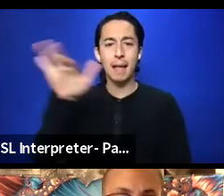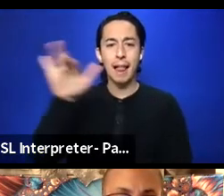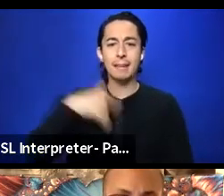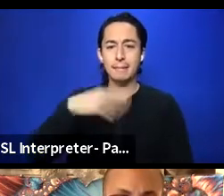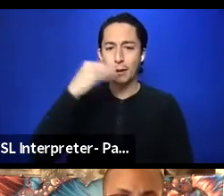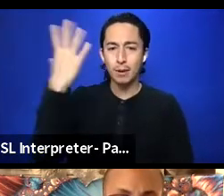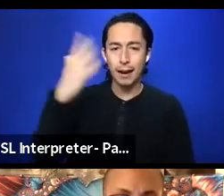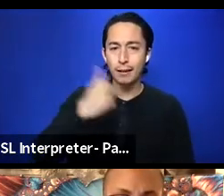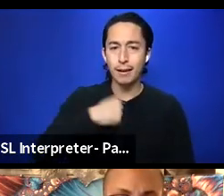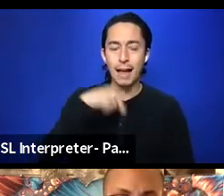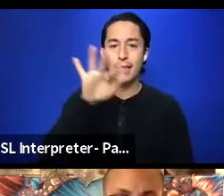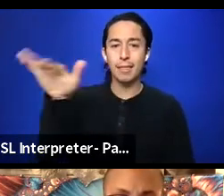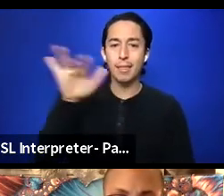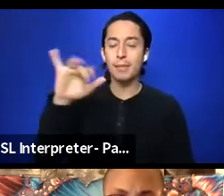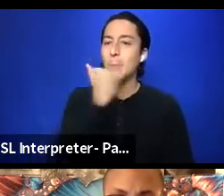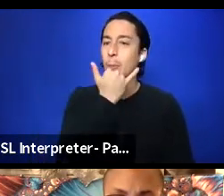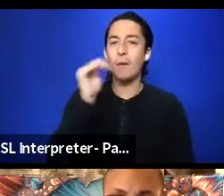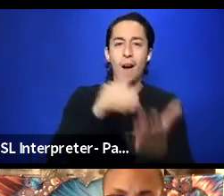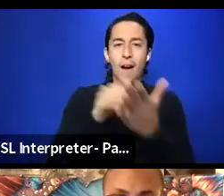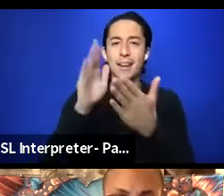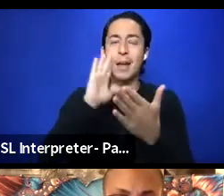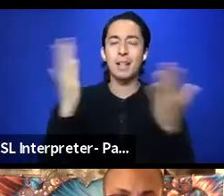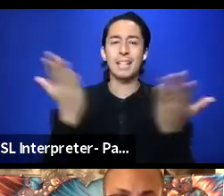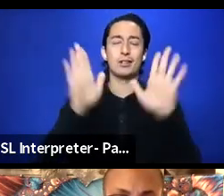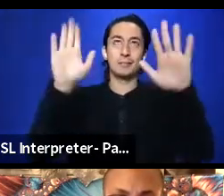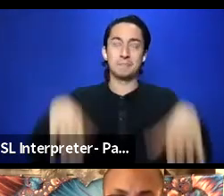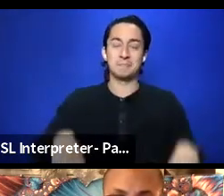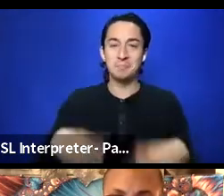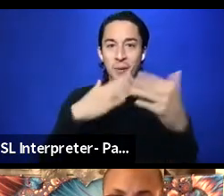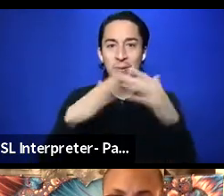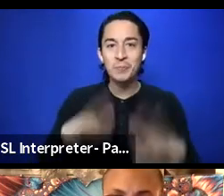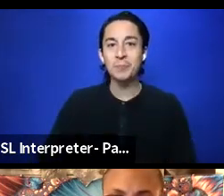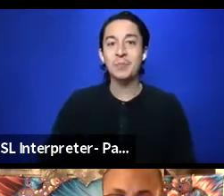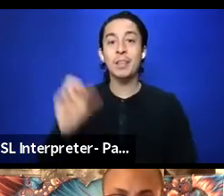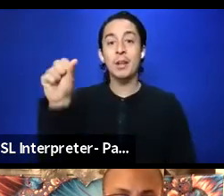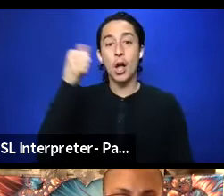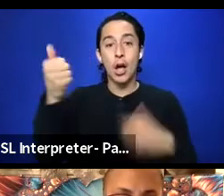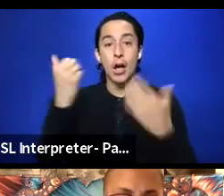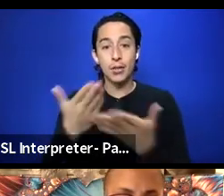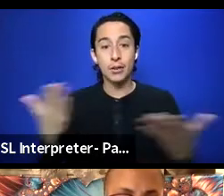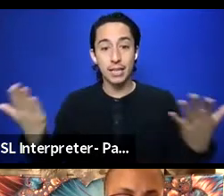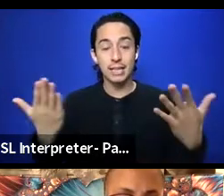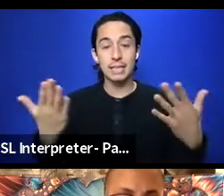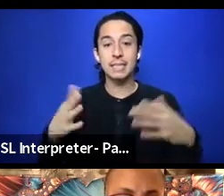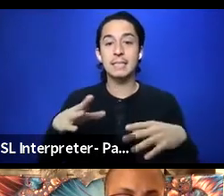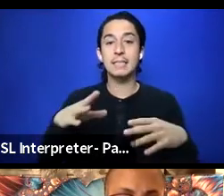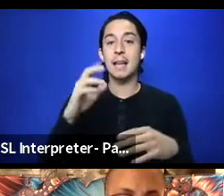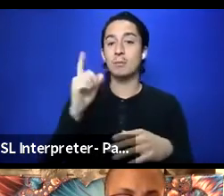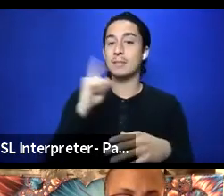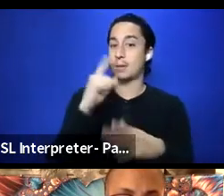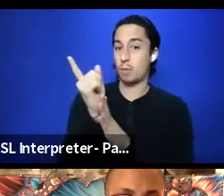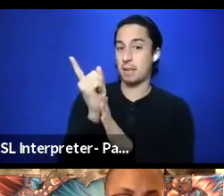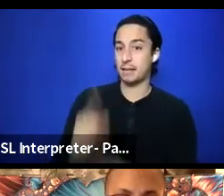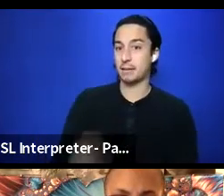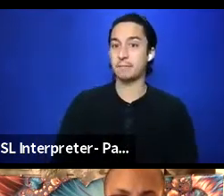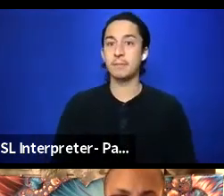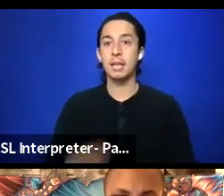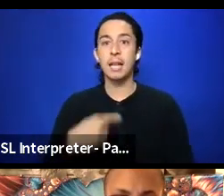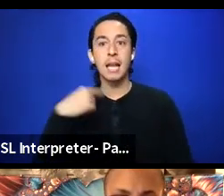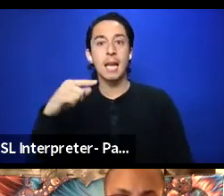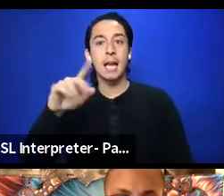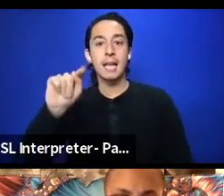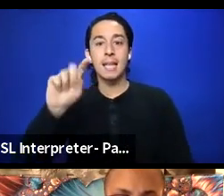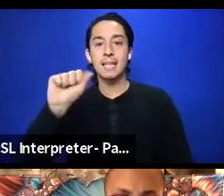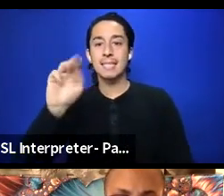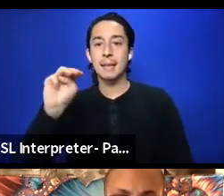I would say one minute. I'm seeing a hand from Jessica.